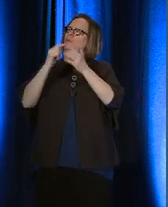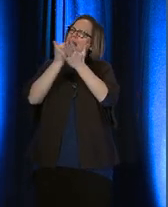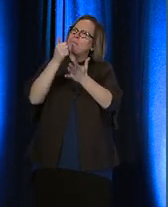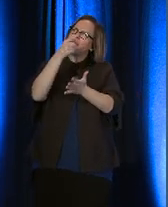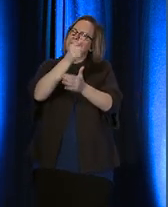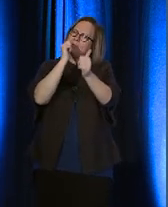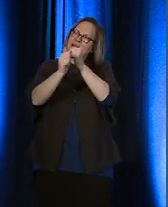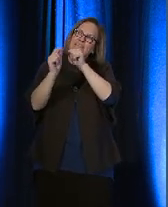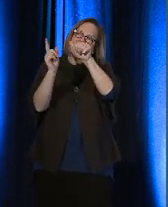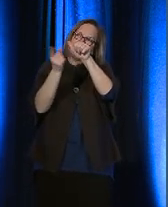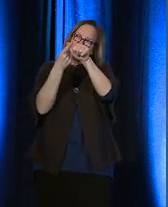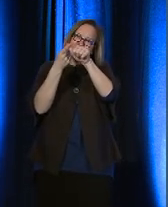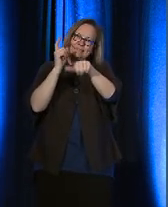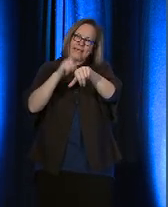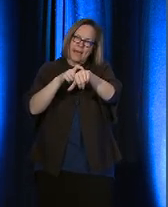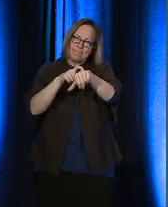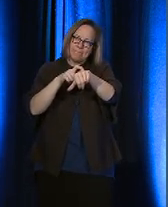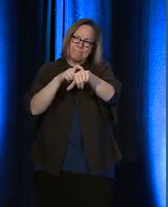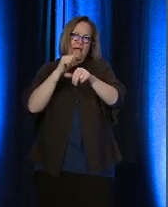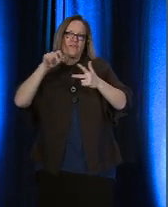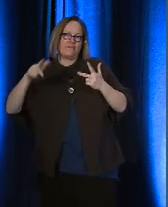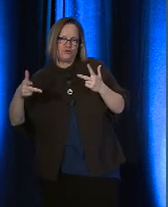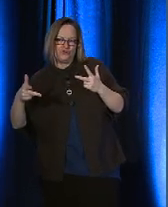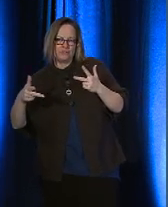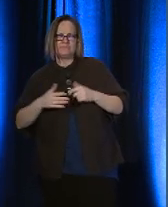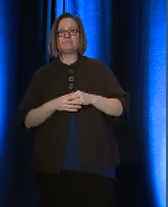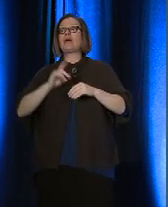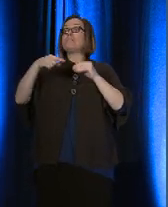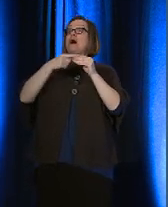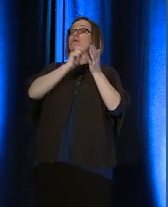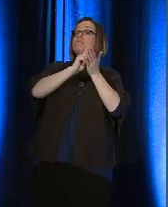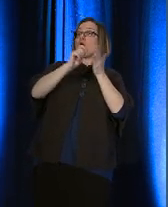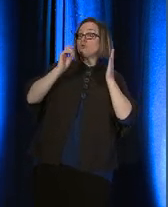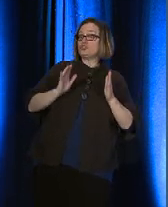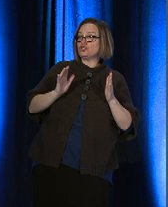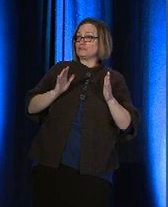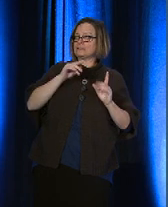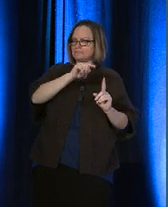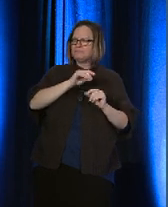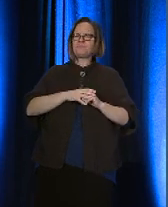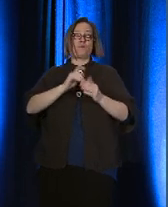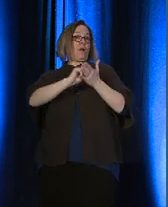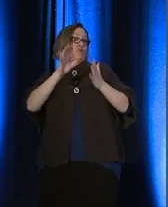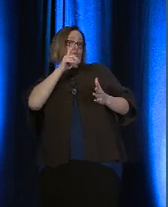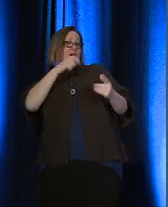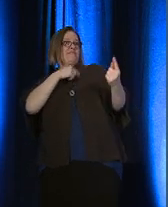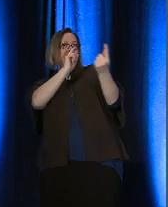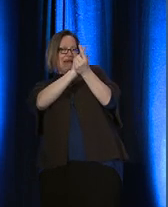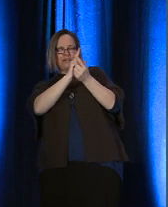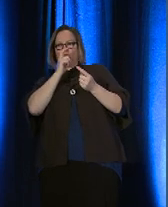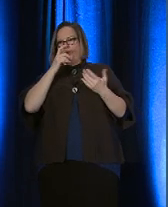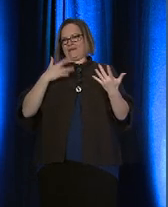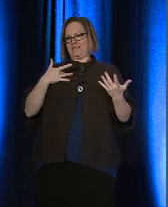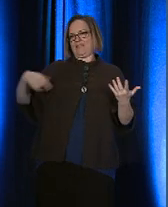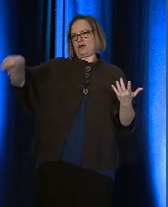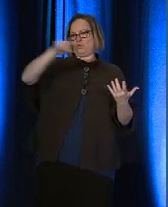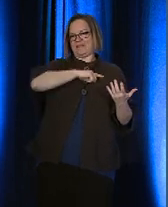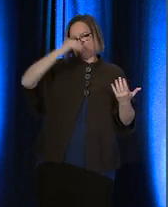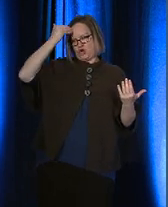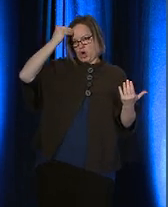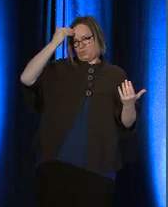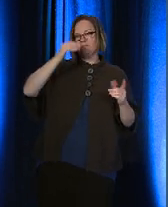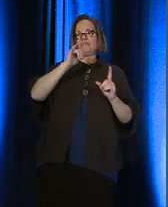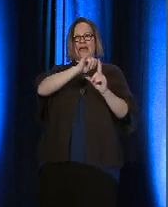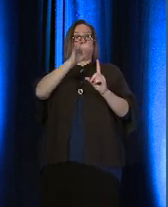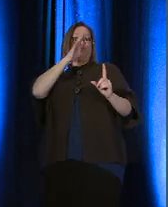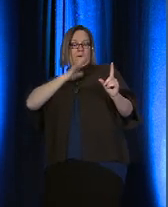around? About composers. A writer whom I've never met, but I feel I know is Yuri Kokuyama. A composer who, by her own